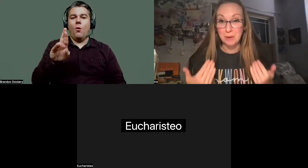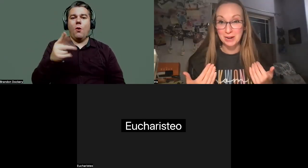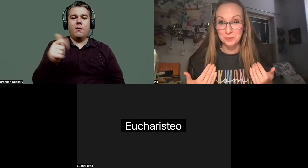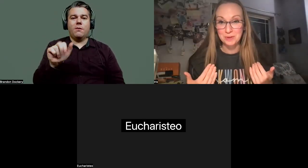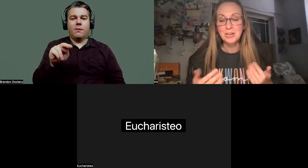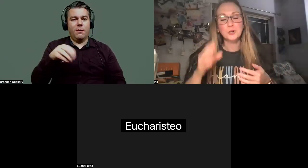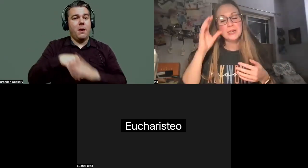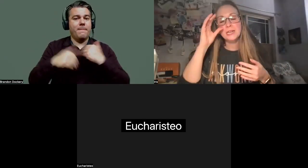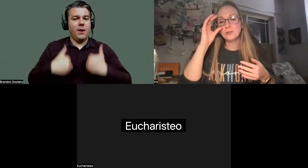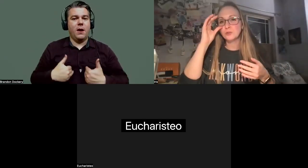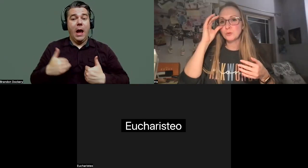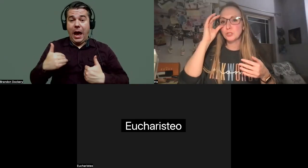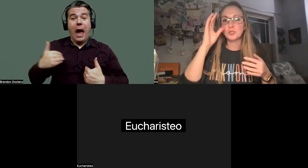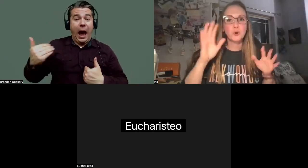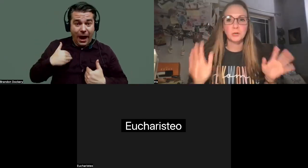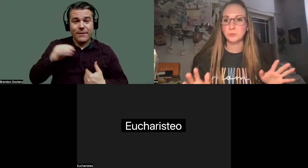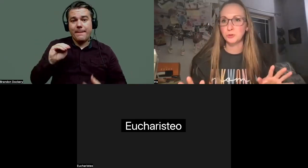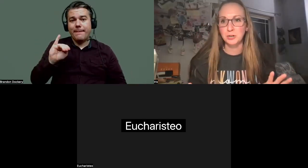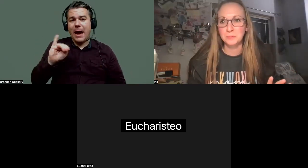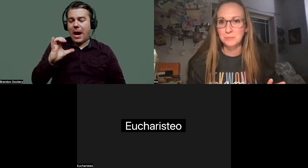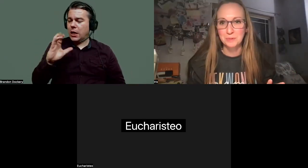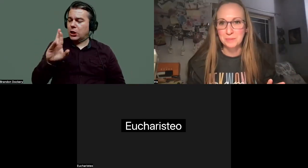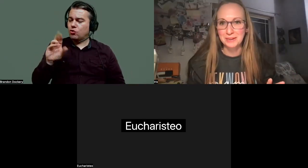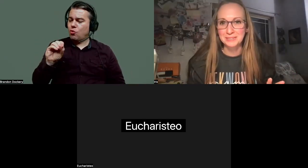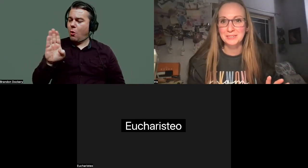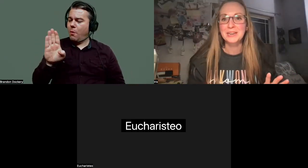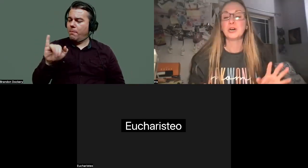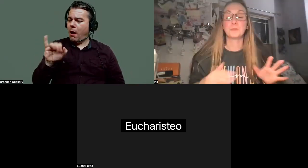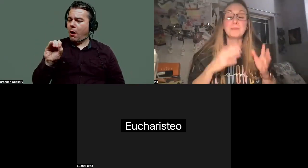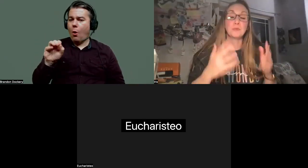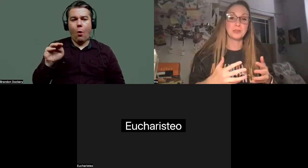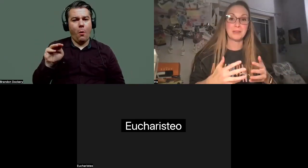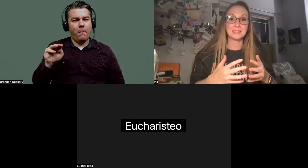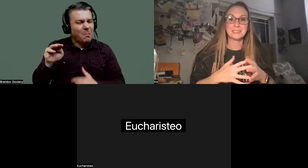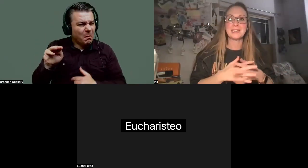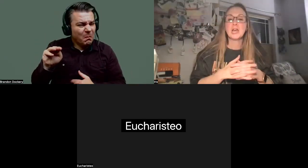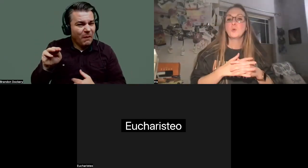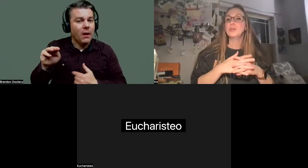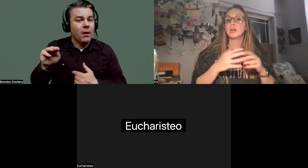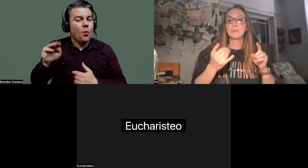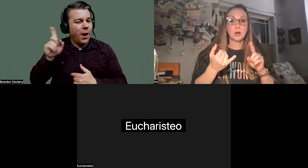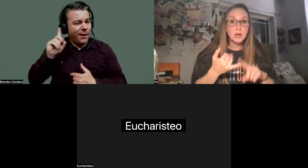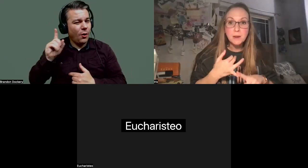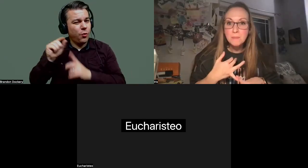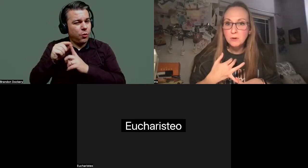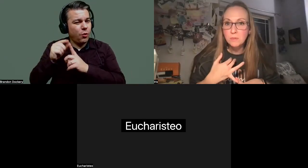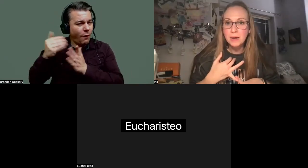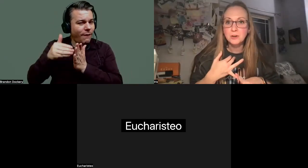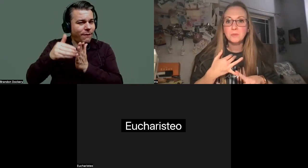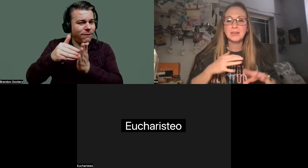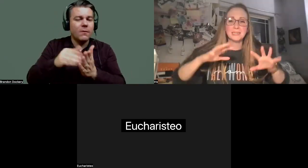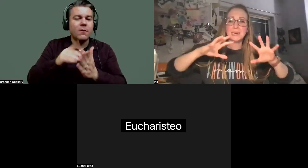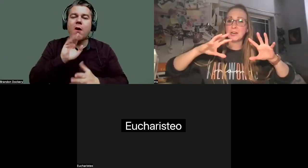microbiome. You're going to hear this word so much when you talk to people about Plexus or people with Plexus. We talk about our gut